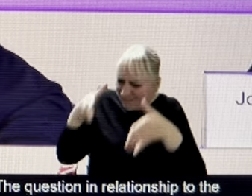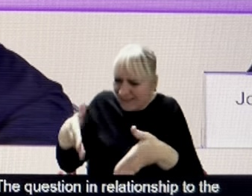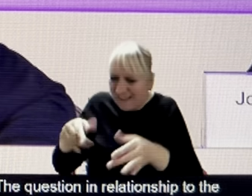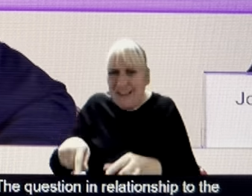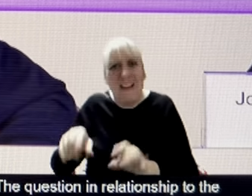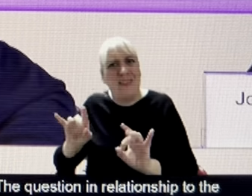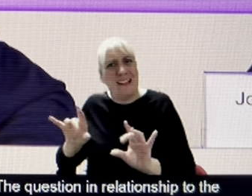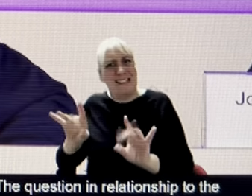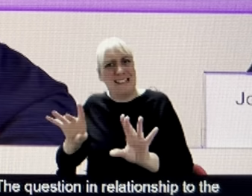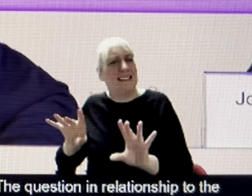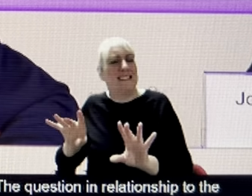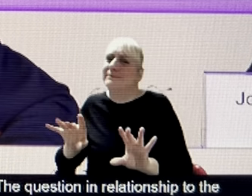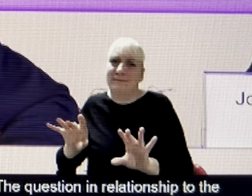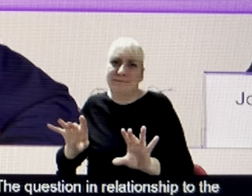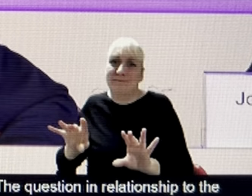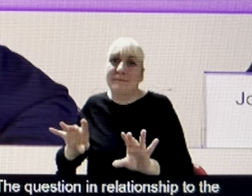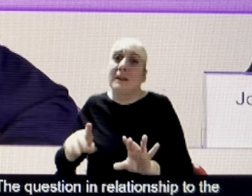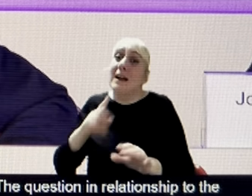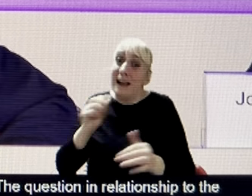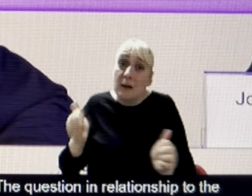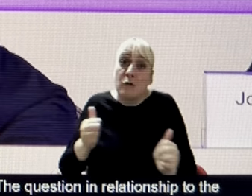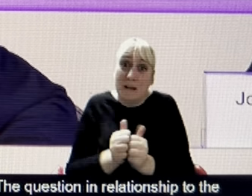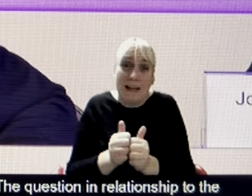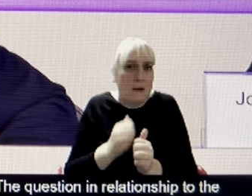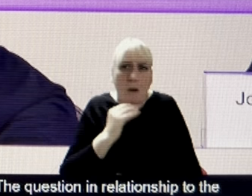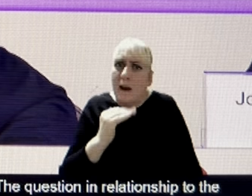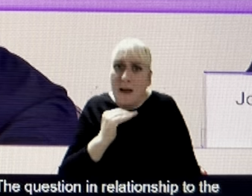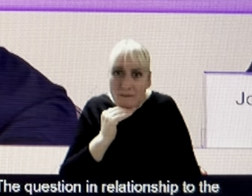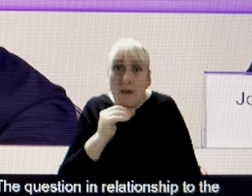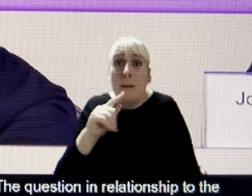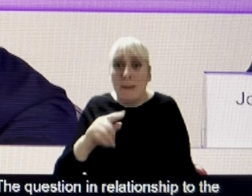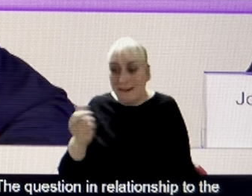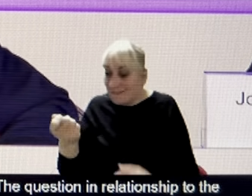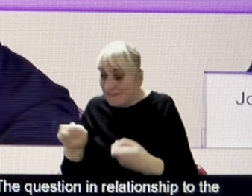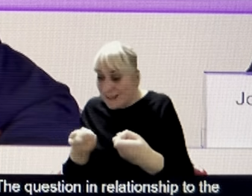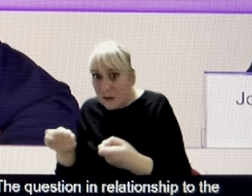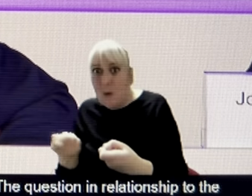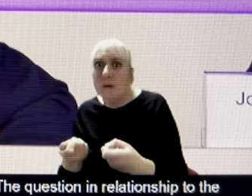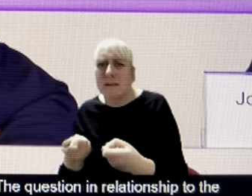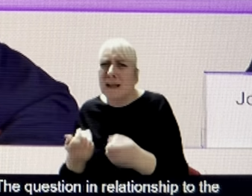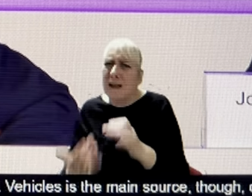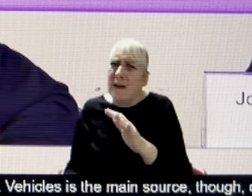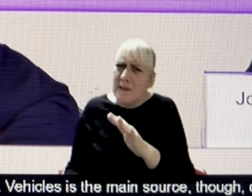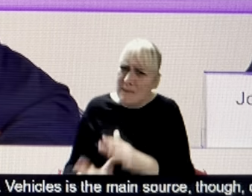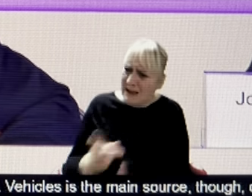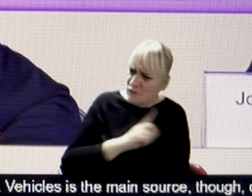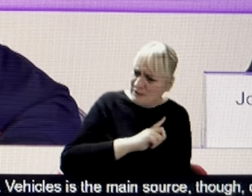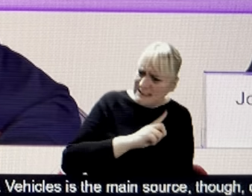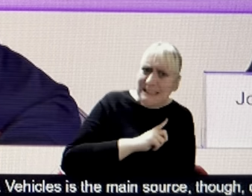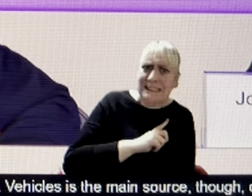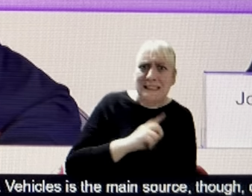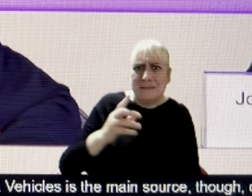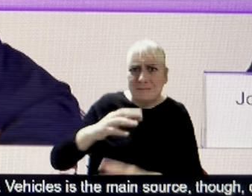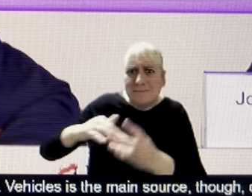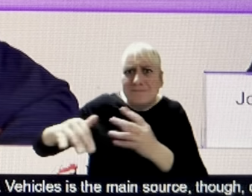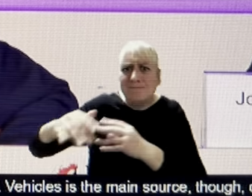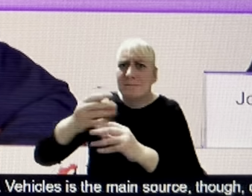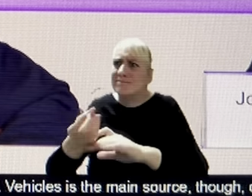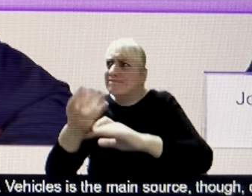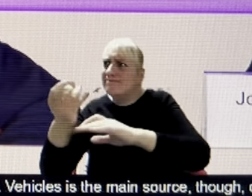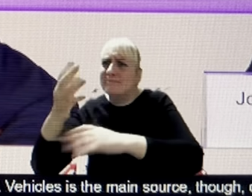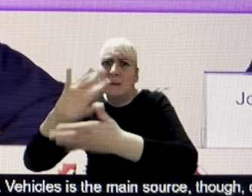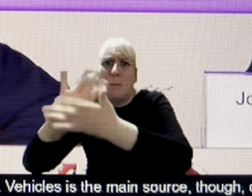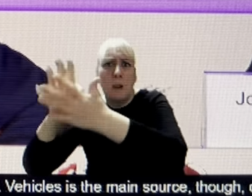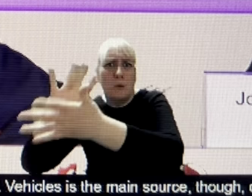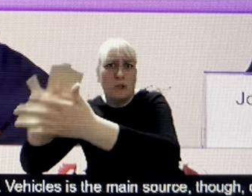is the main source, though, of the poor quality air in our city. Other issues around construction are really important. Other